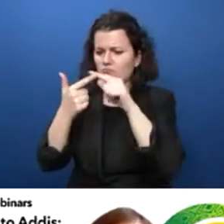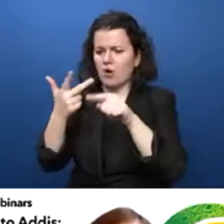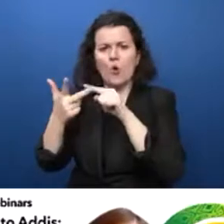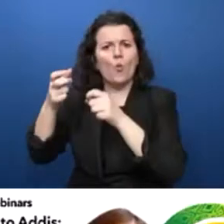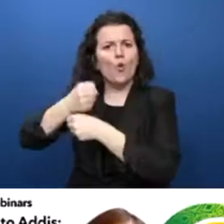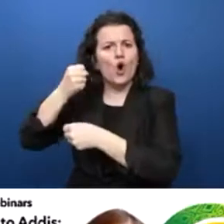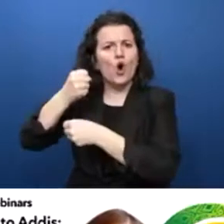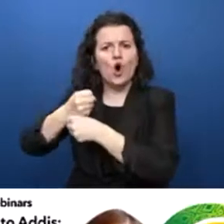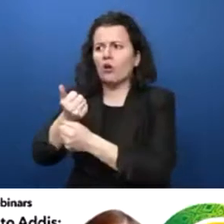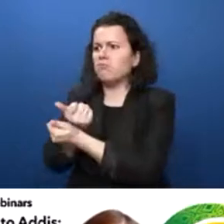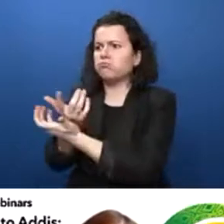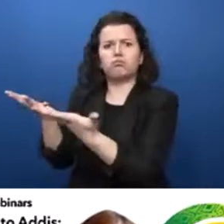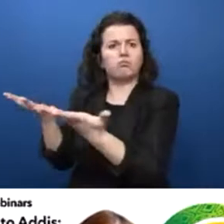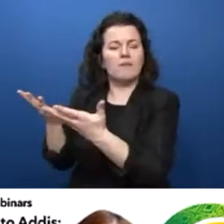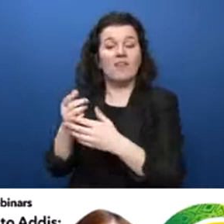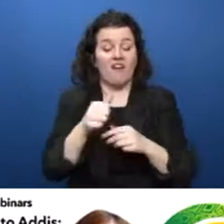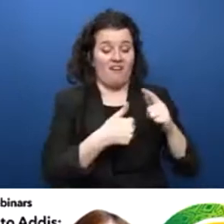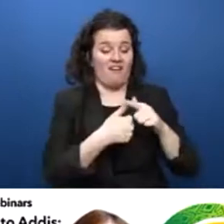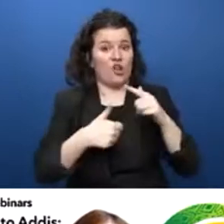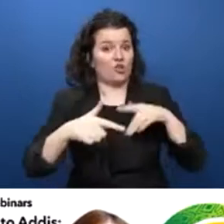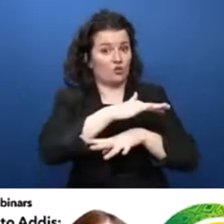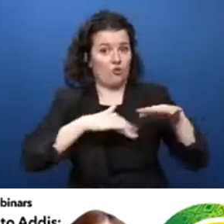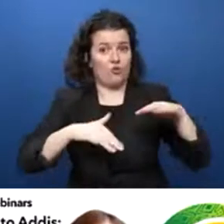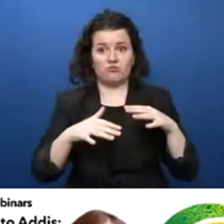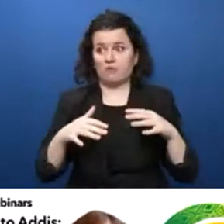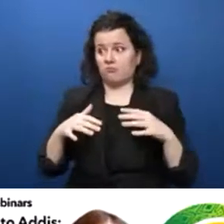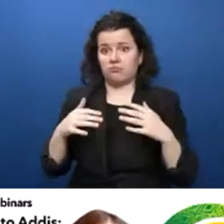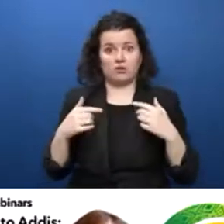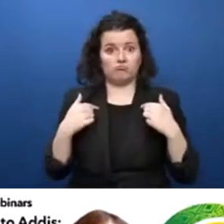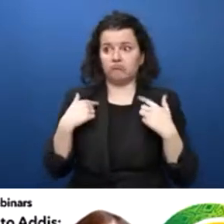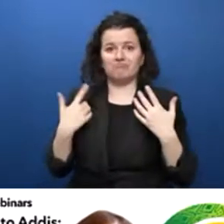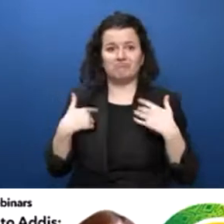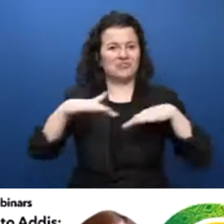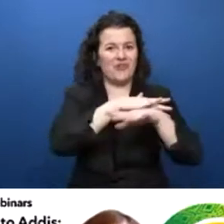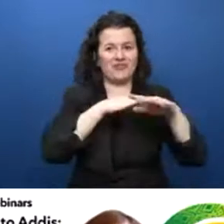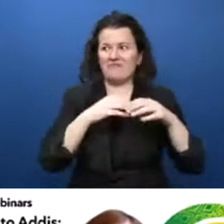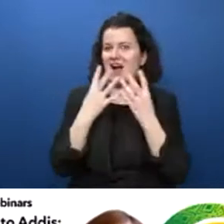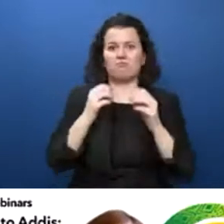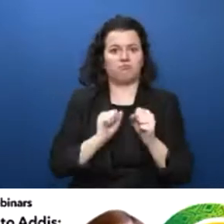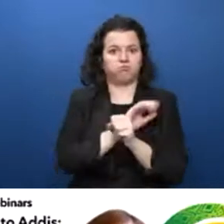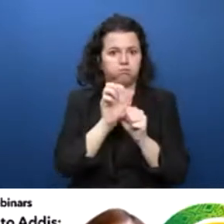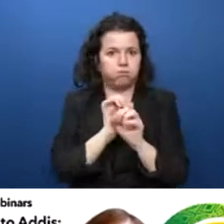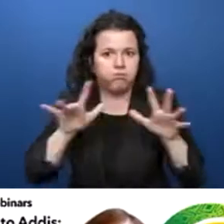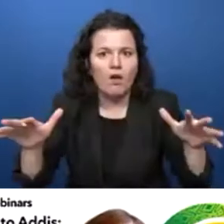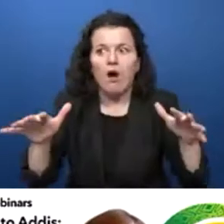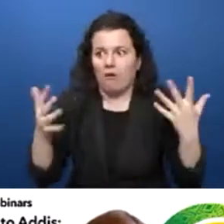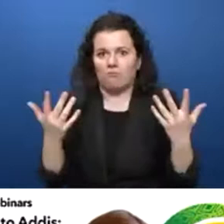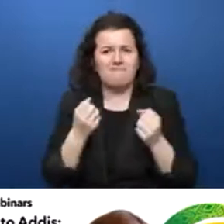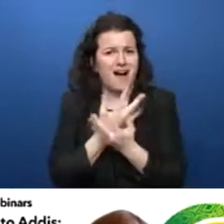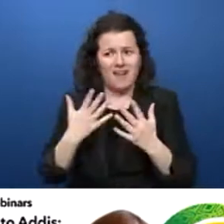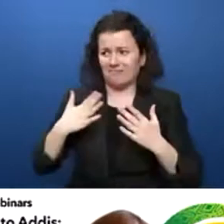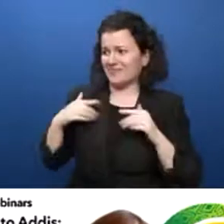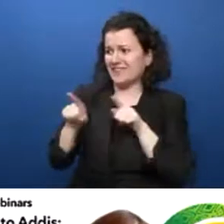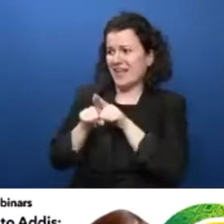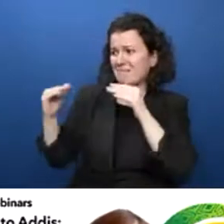Firstly, like many young people, my social life is heavily reliant on ICTs, especially right now as a result of the global pandemic. Whether this